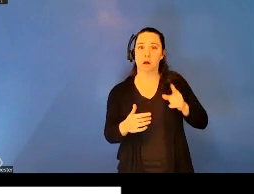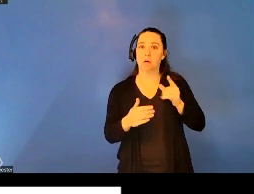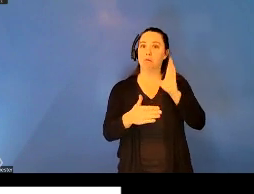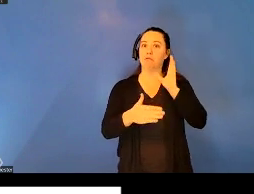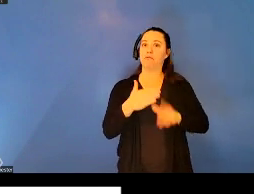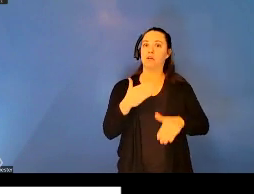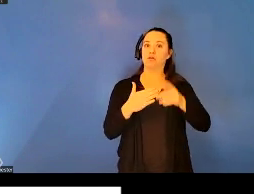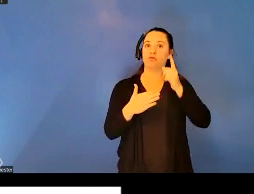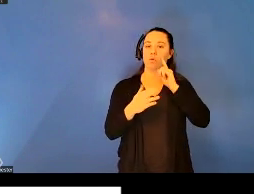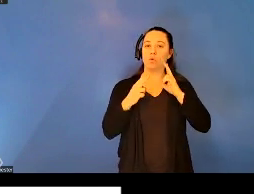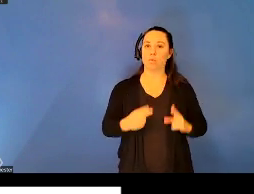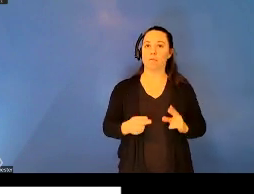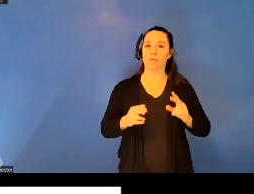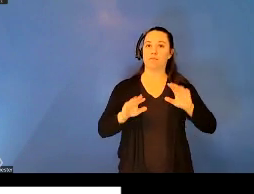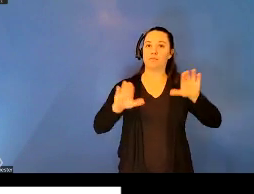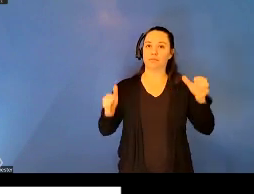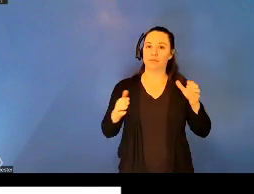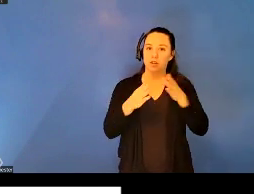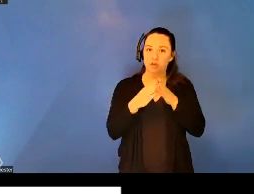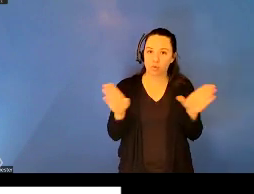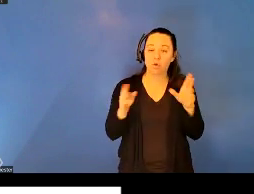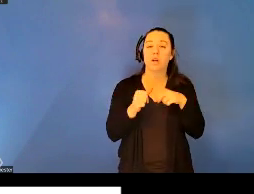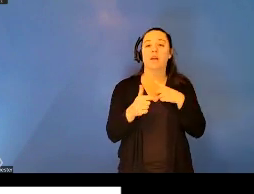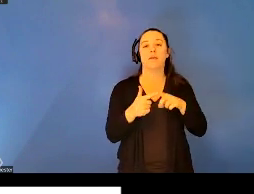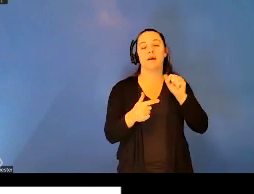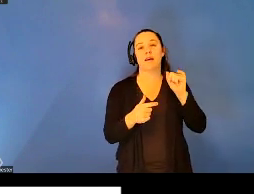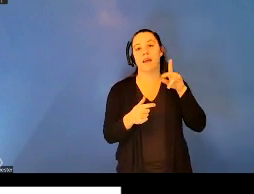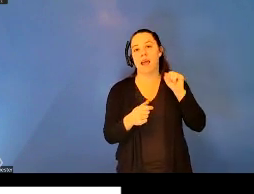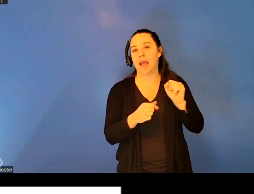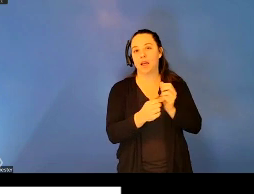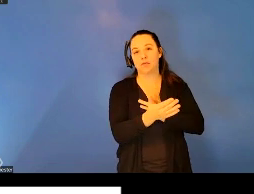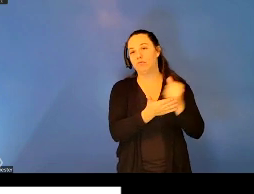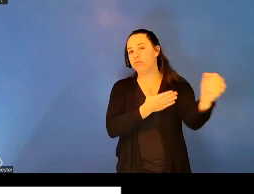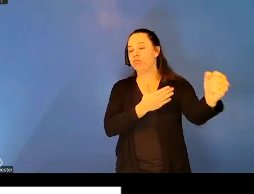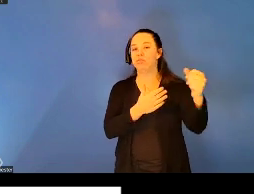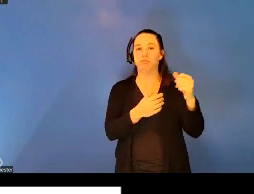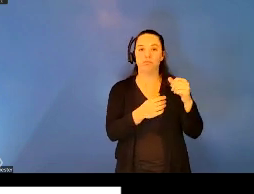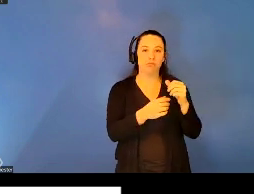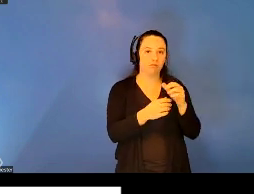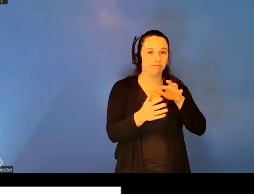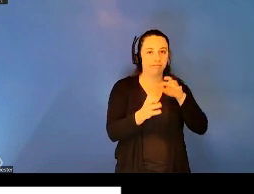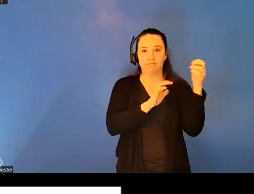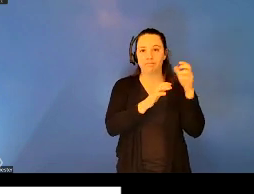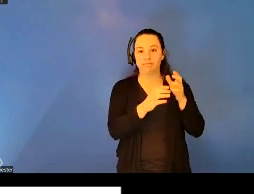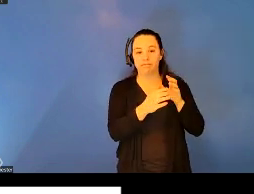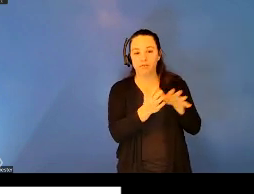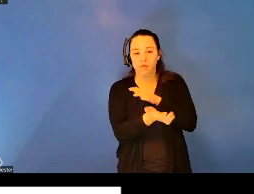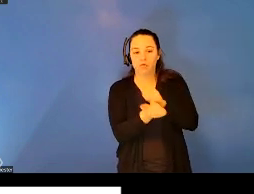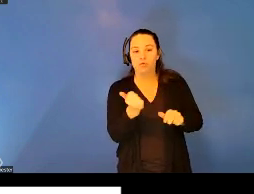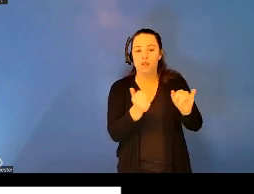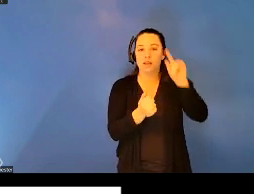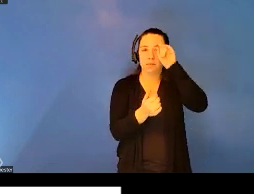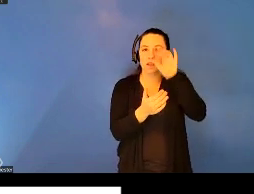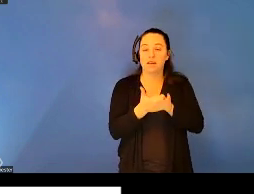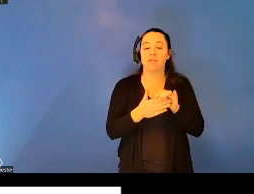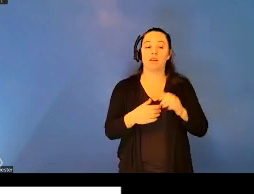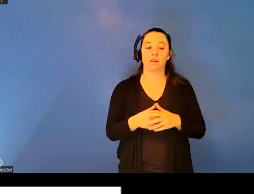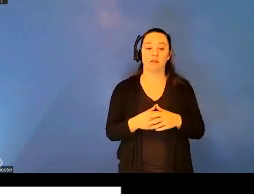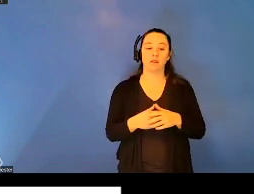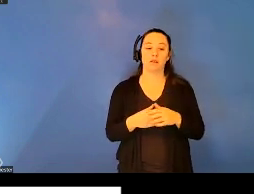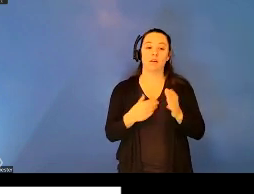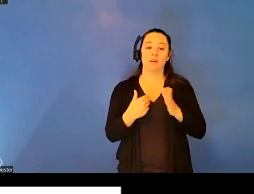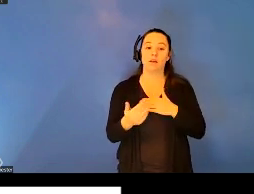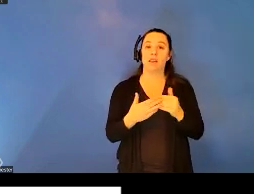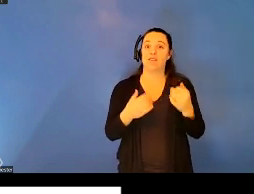pandemic of HIV-AIDS shattered this belief even though after now, even now after hundreds of millions of